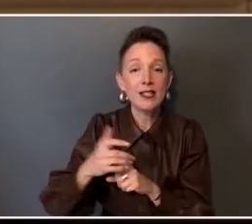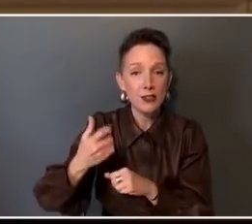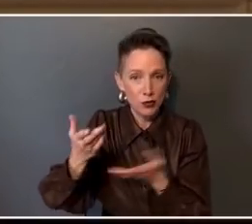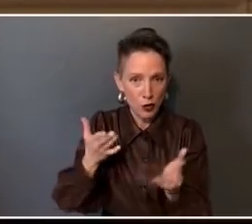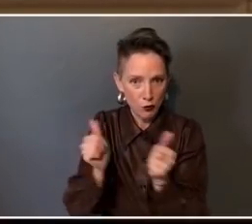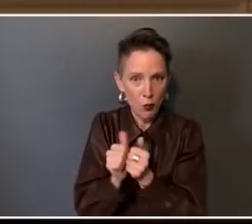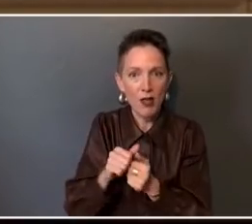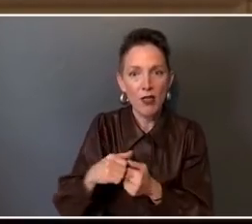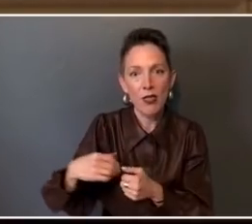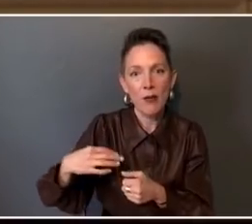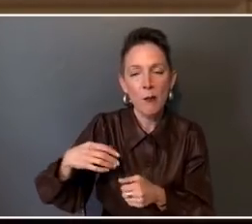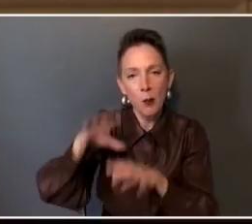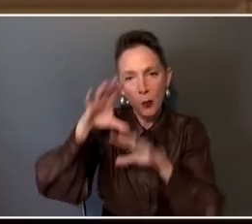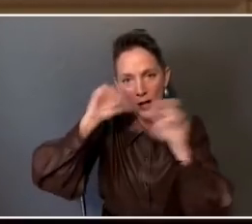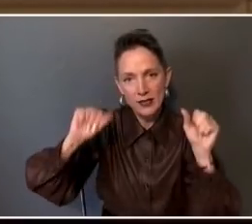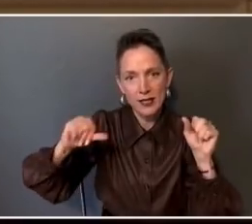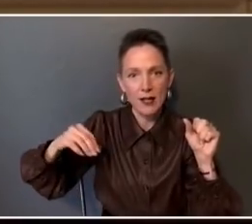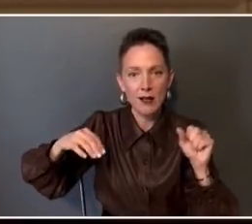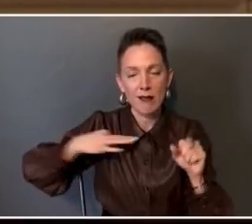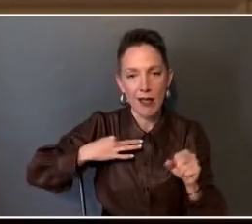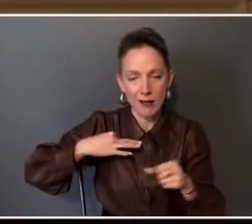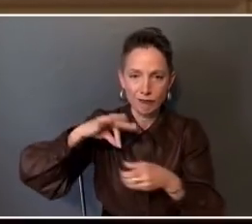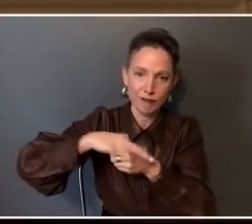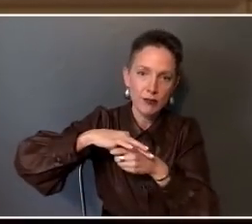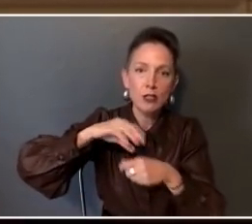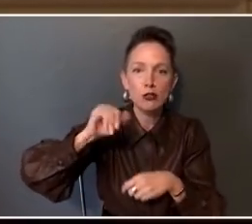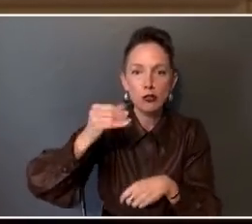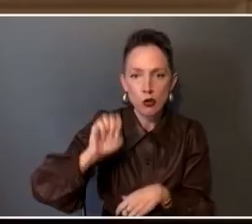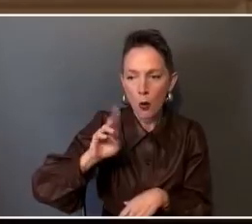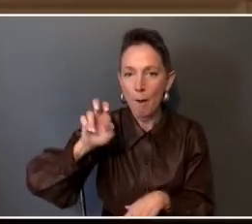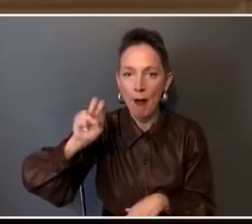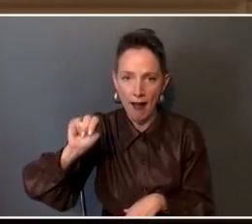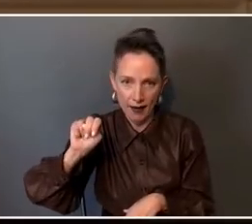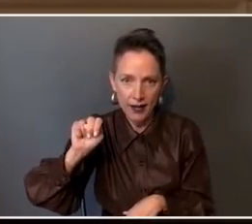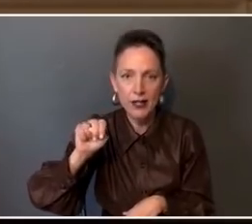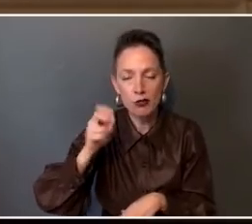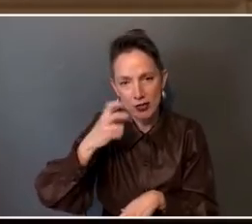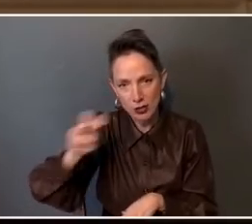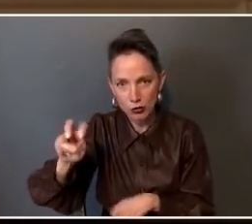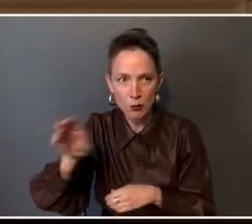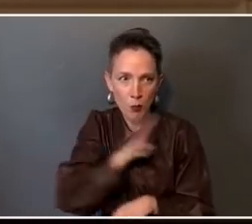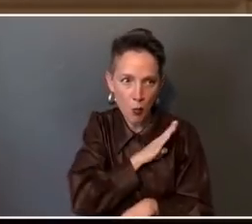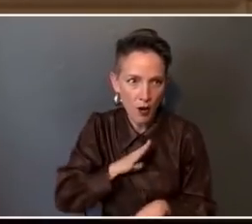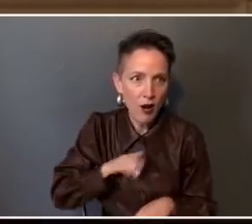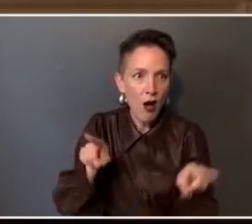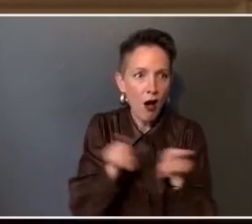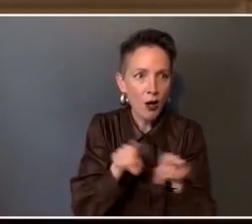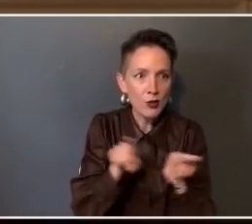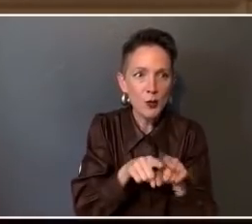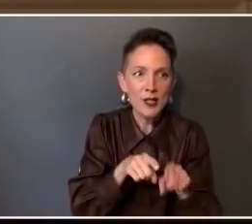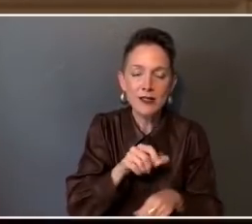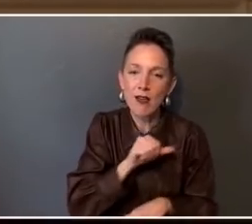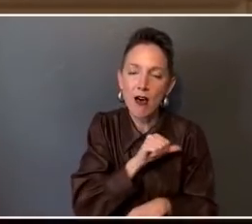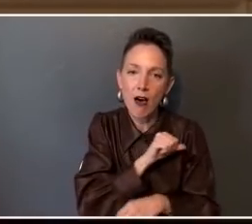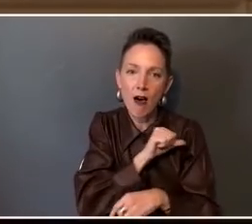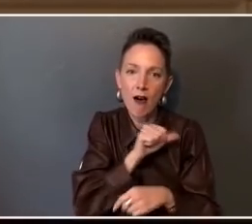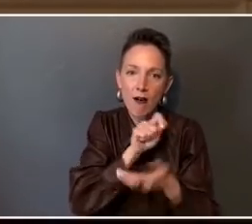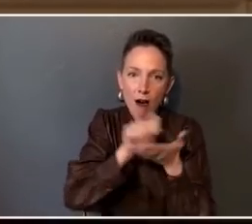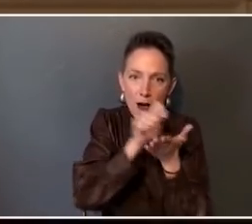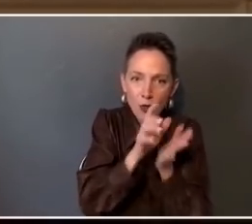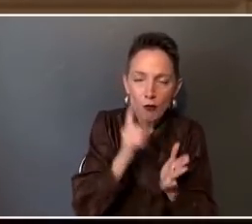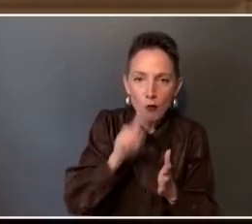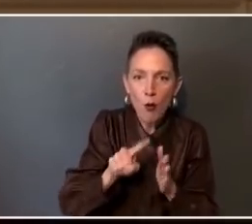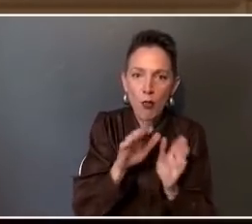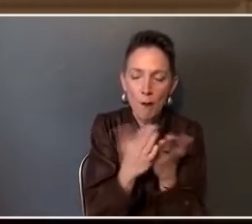President-elect Joe Biden's COVID-19 Transition Advisory Board. He is also the author of the New York Times bestseller Deadliest